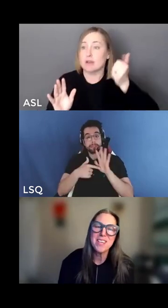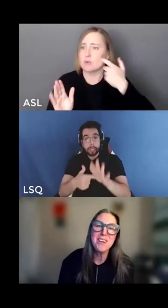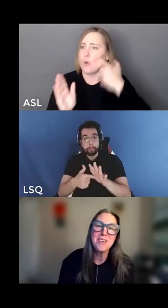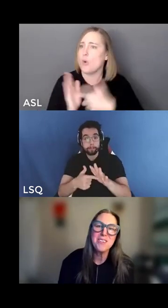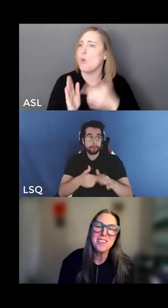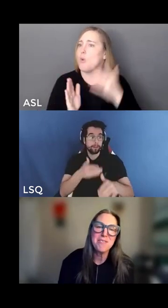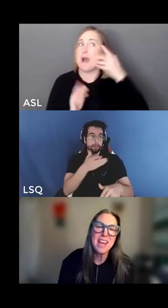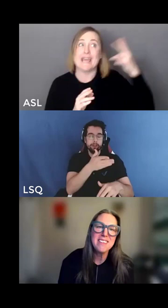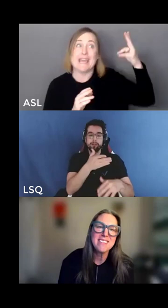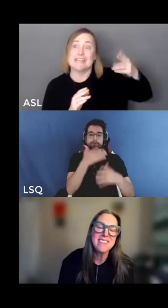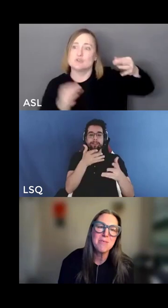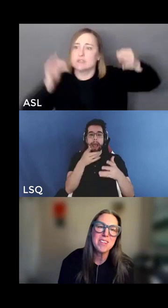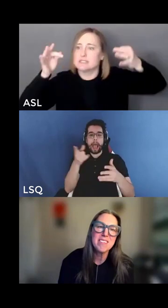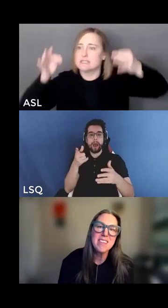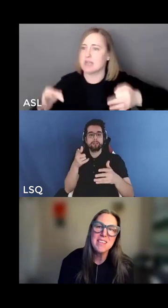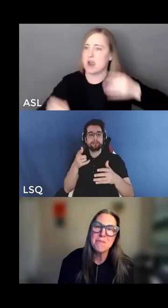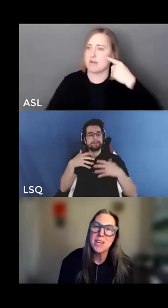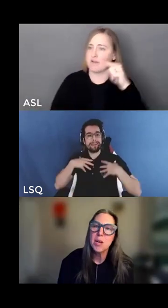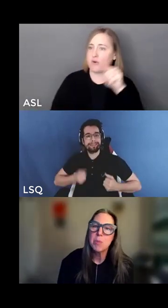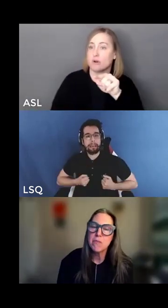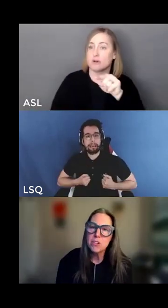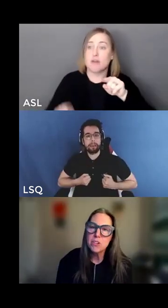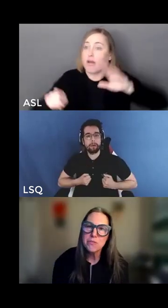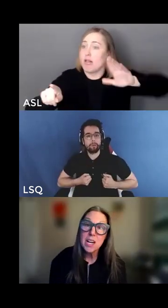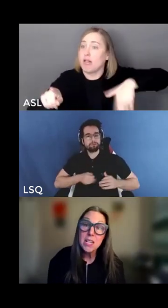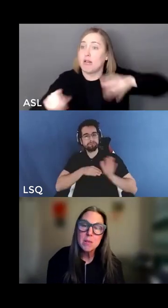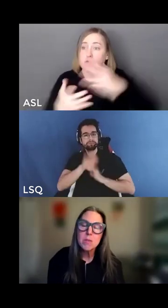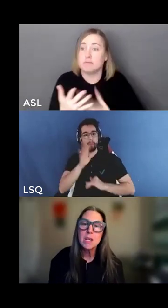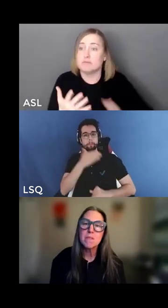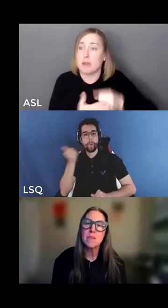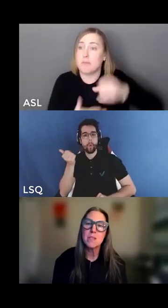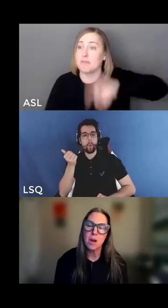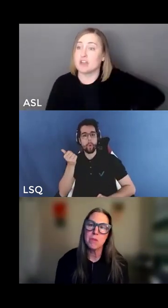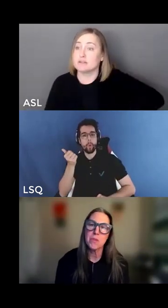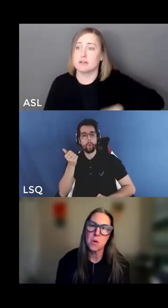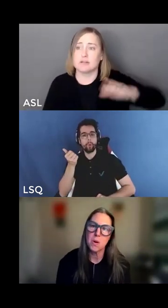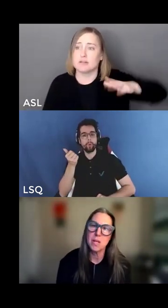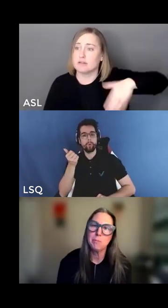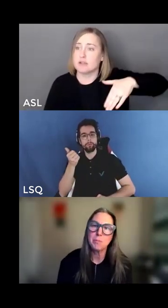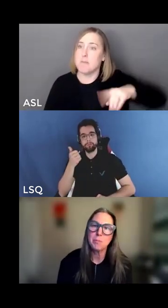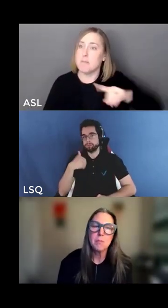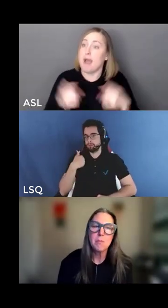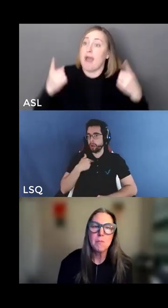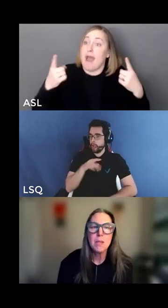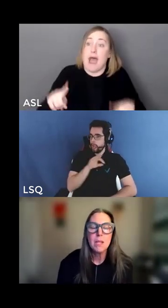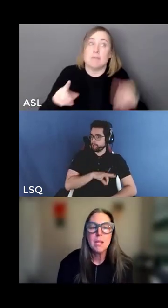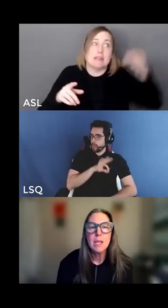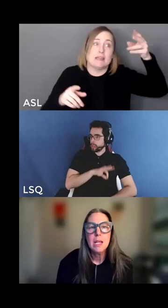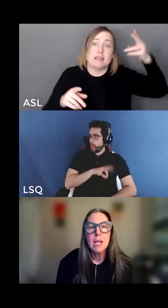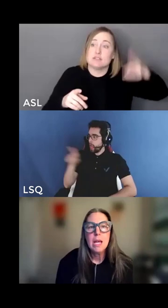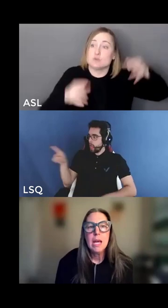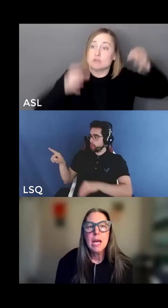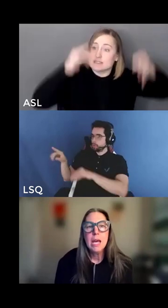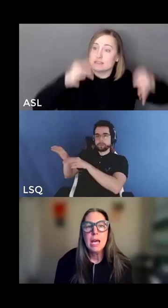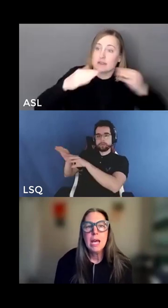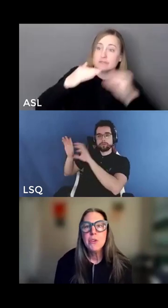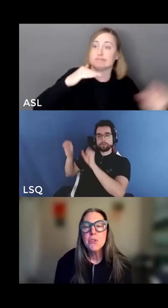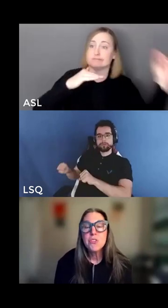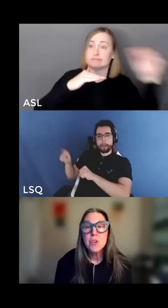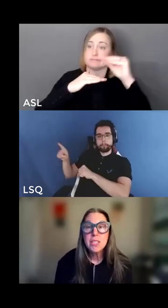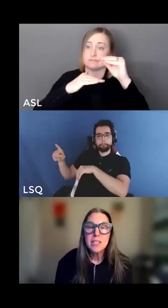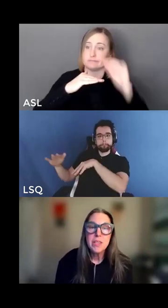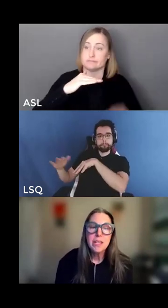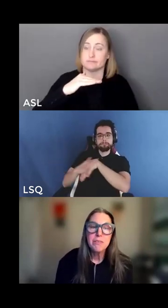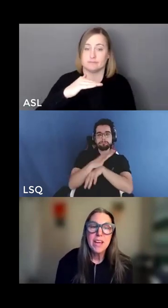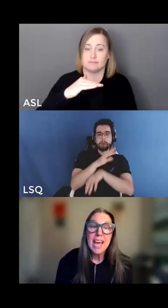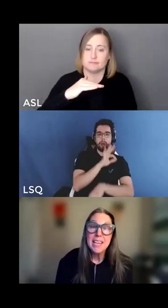because of the unearned advantage they receive by virtue of finding themselves on the top of them and